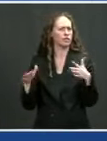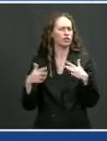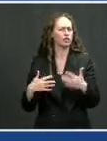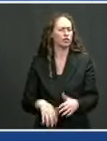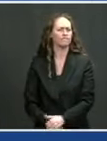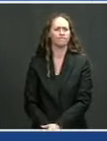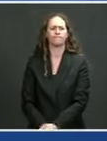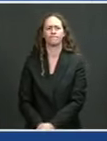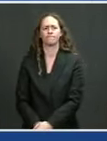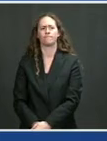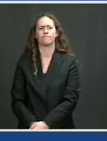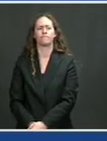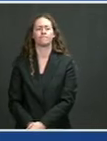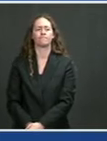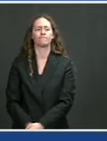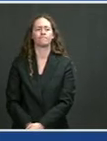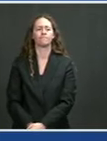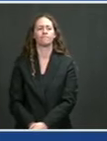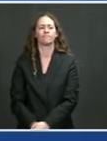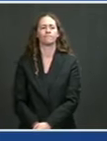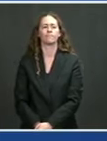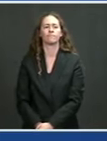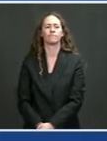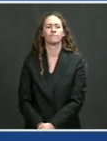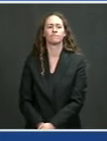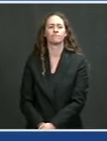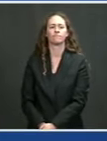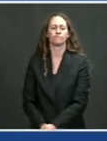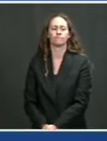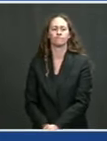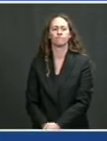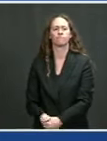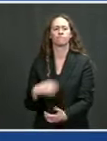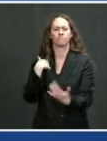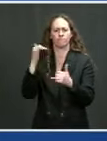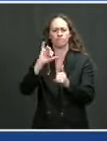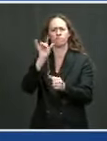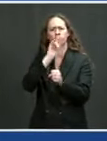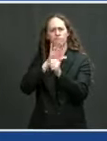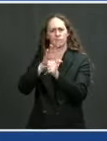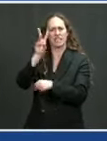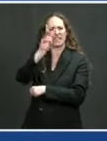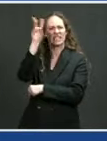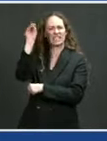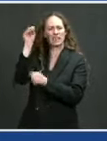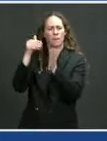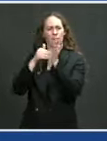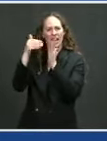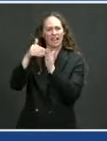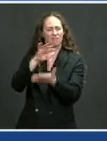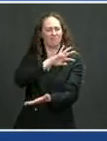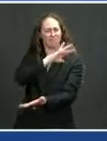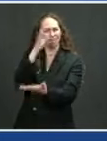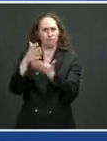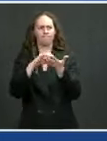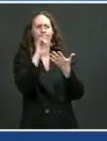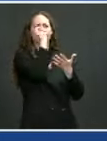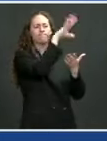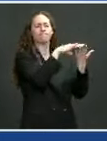vaccine overseas. Remember, this is the vaccine that's not authorized for use in the United States yet,